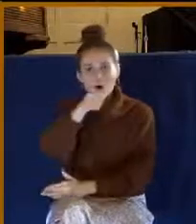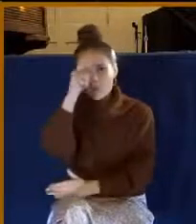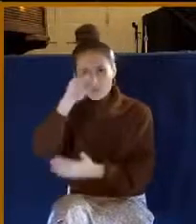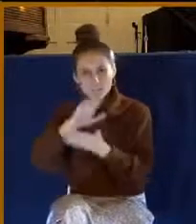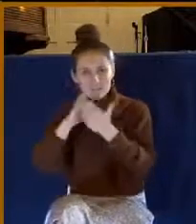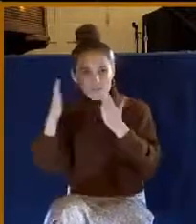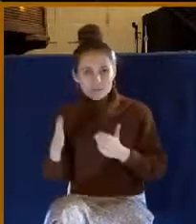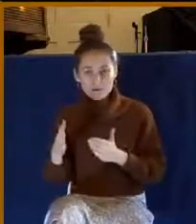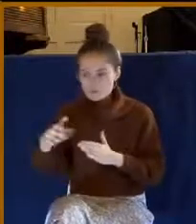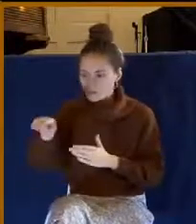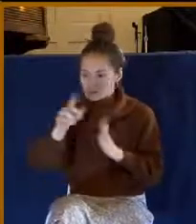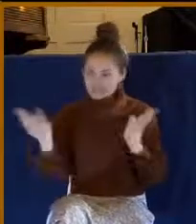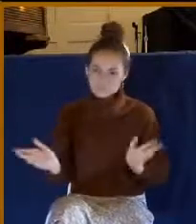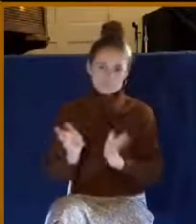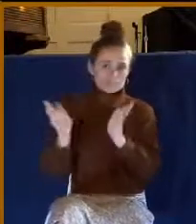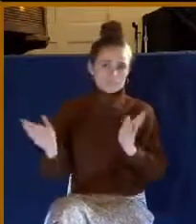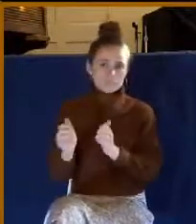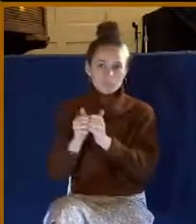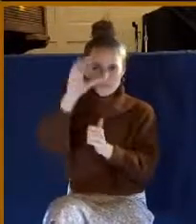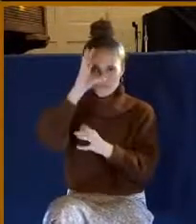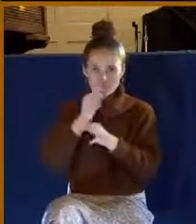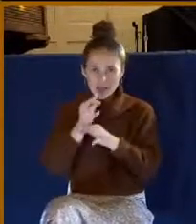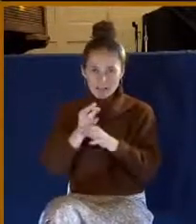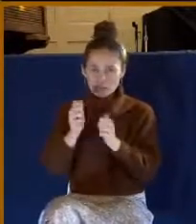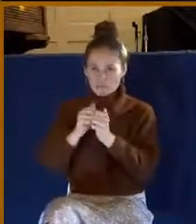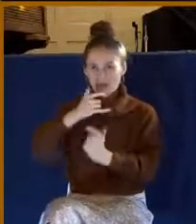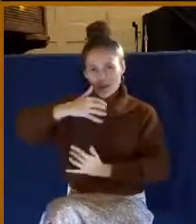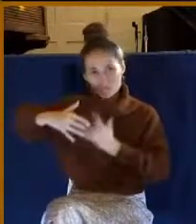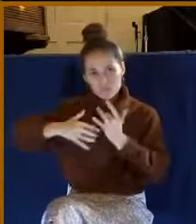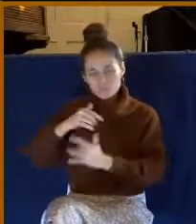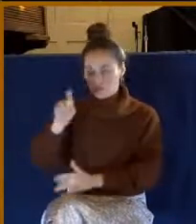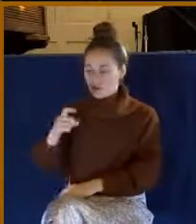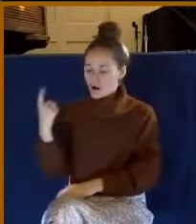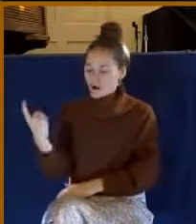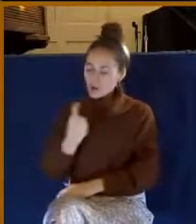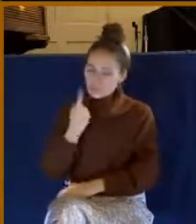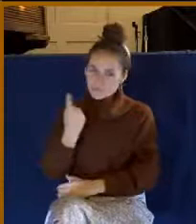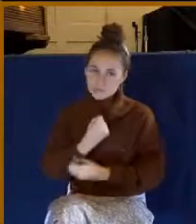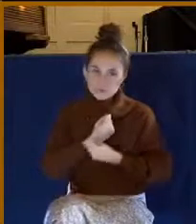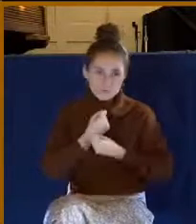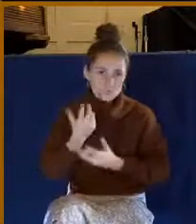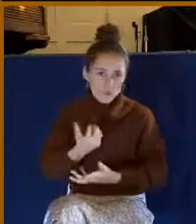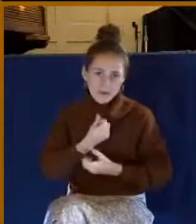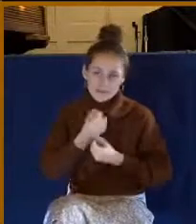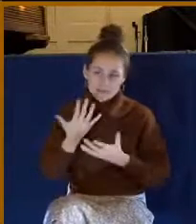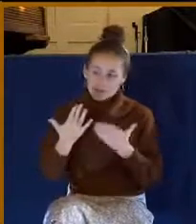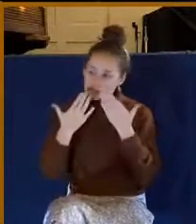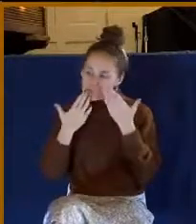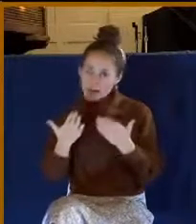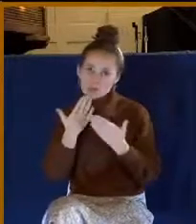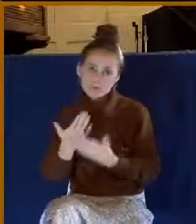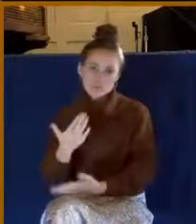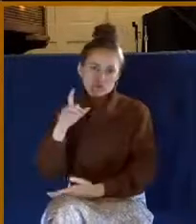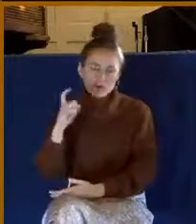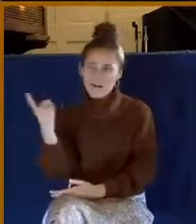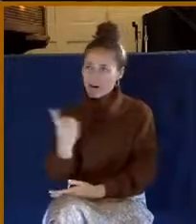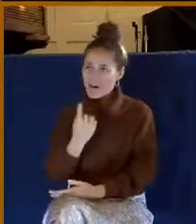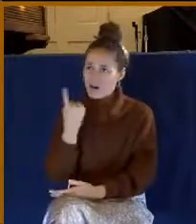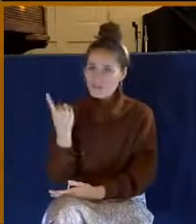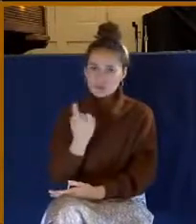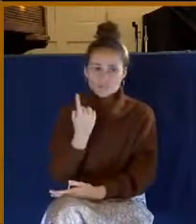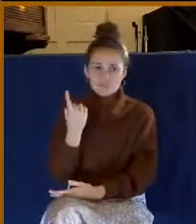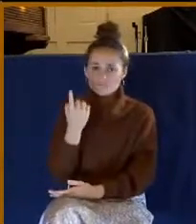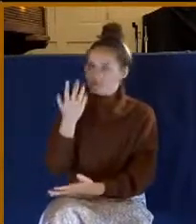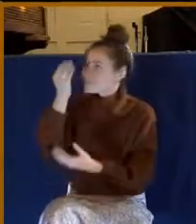encourage you in the faith and the fellowship? We should constantly be expressing that gratitude to God for